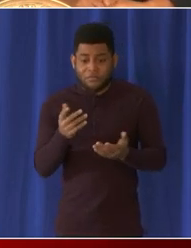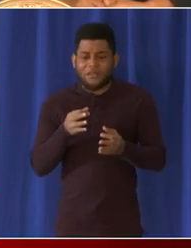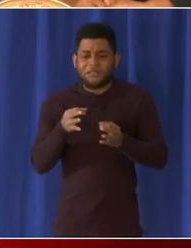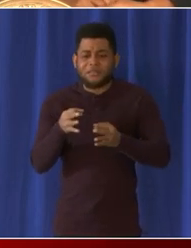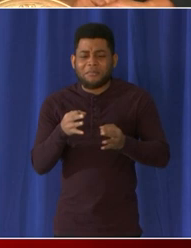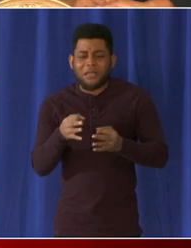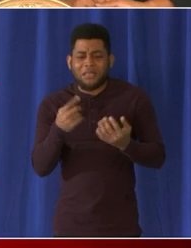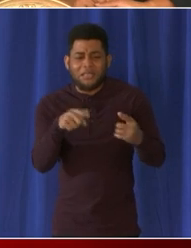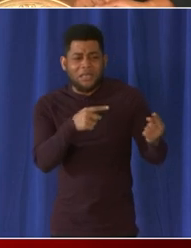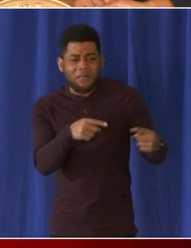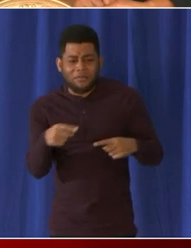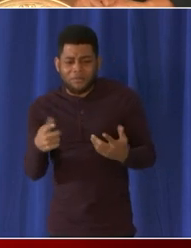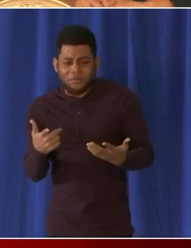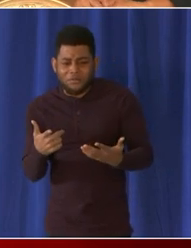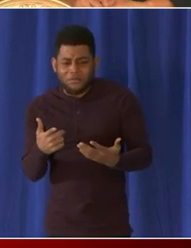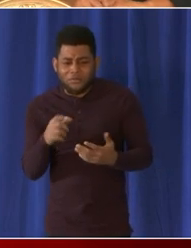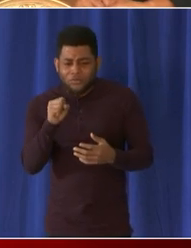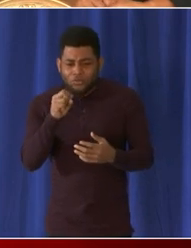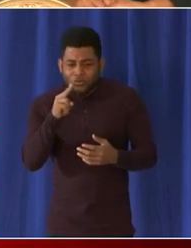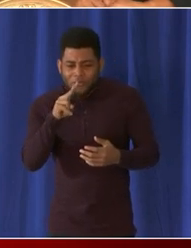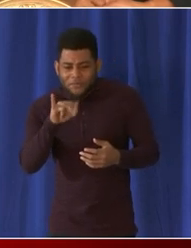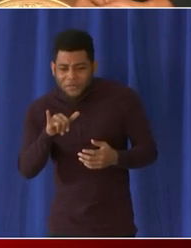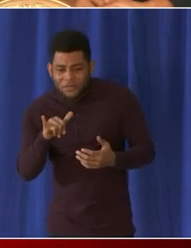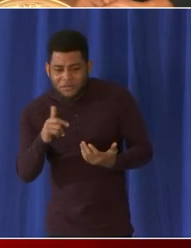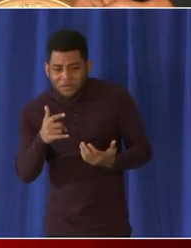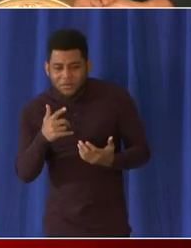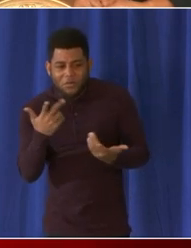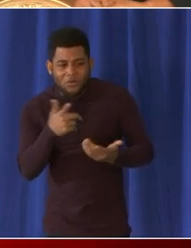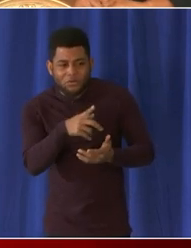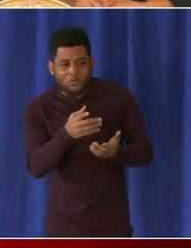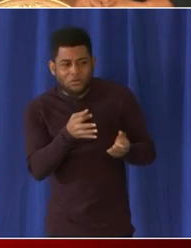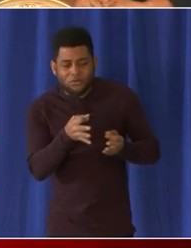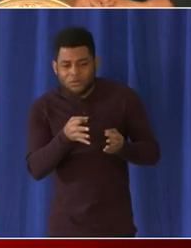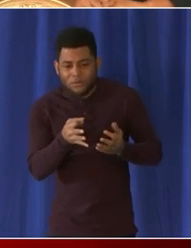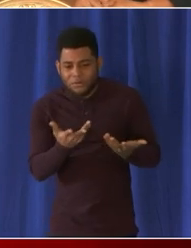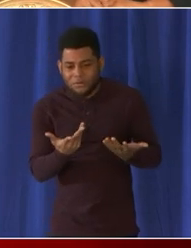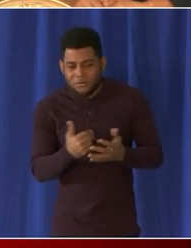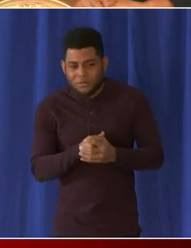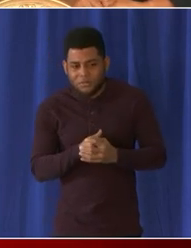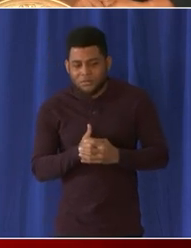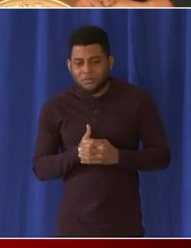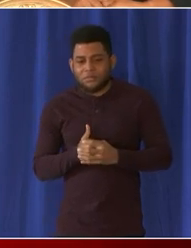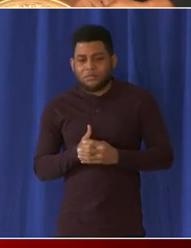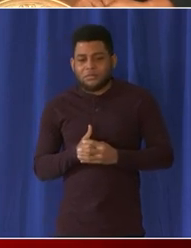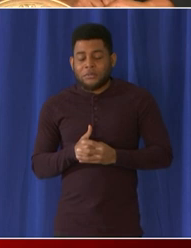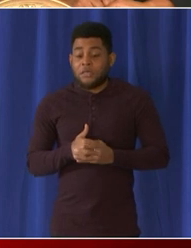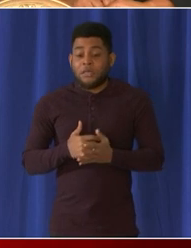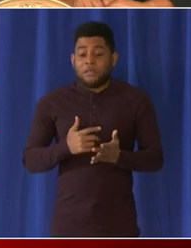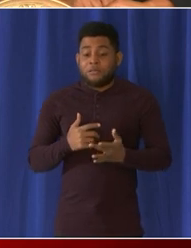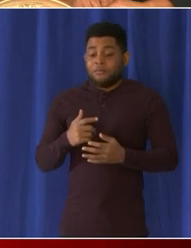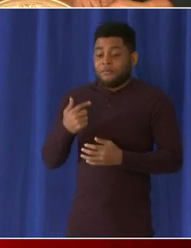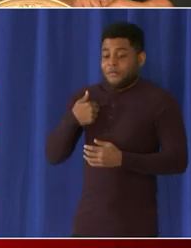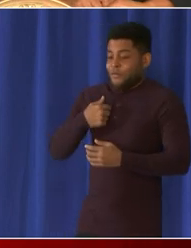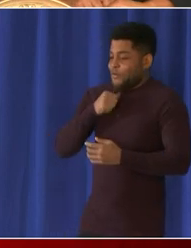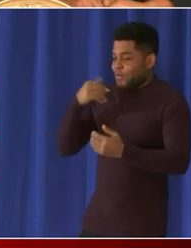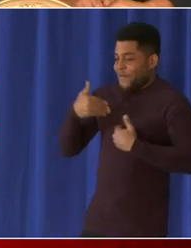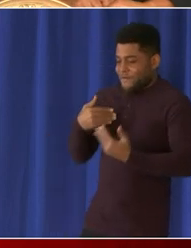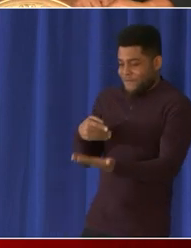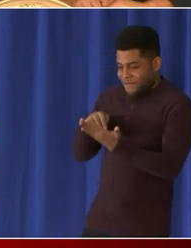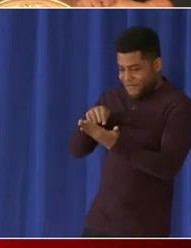survey um the trend line in general um i don't have it in front of me but i'm happy to have somebody follow up with you